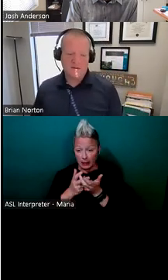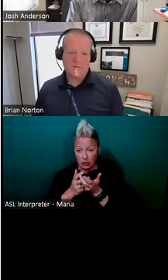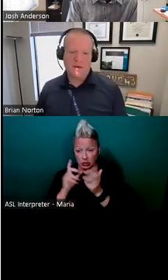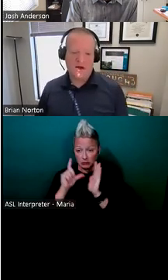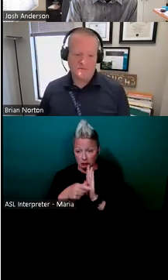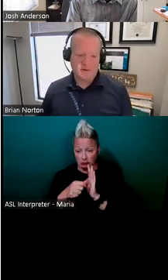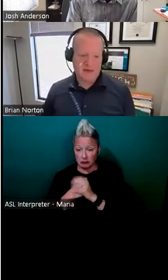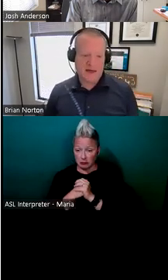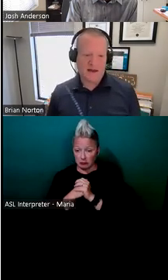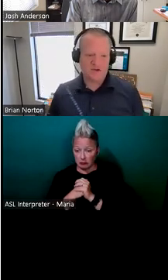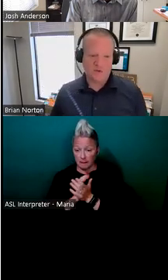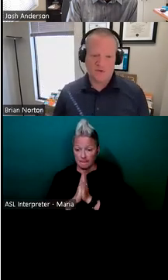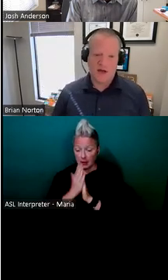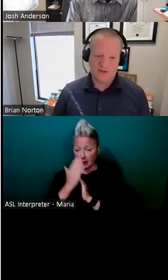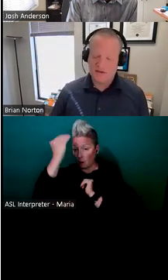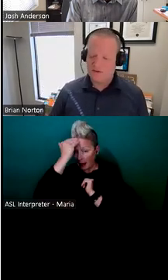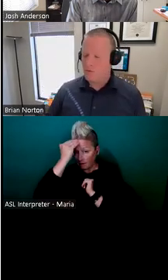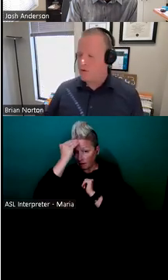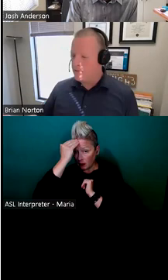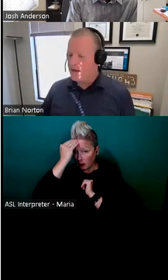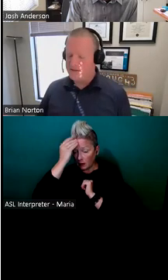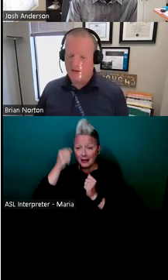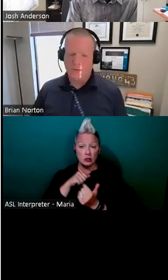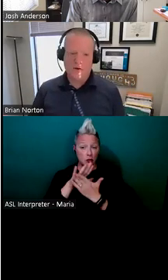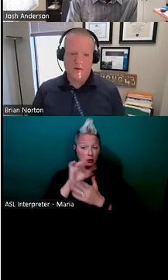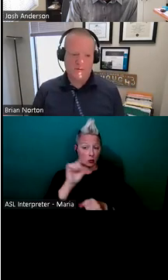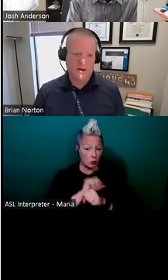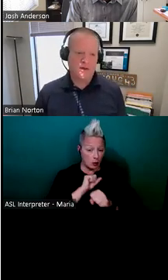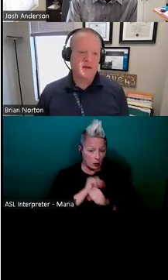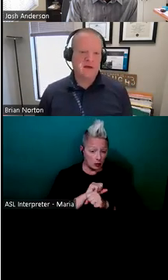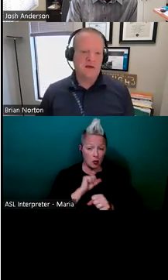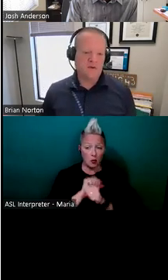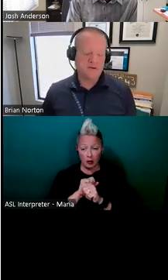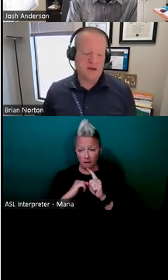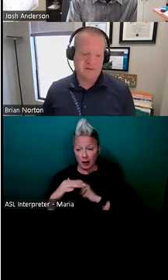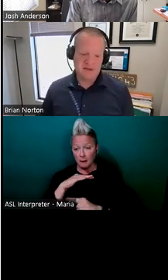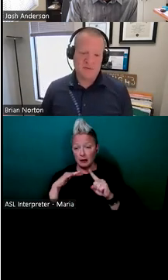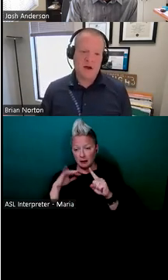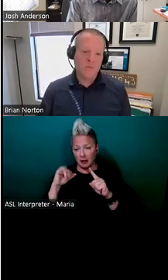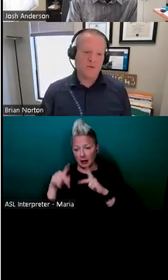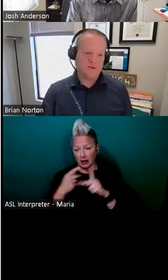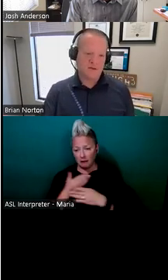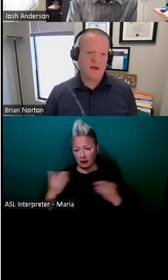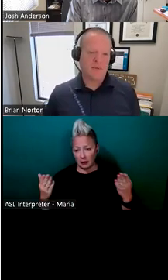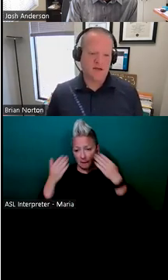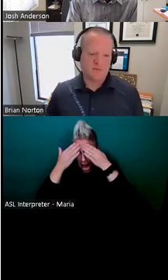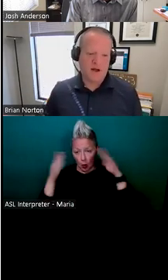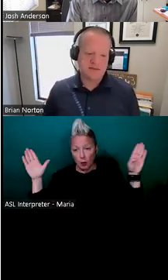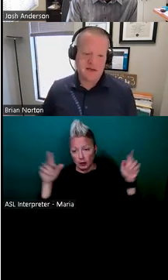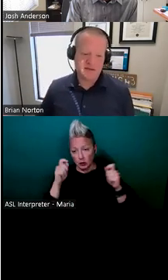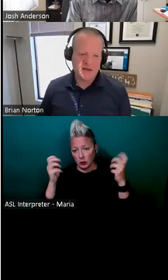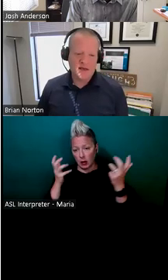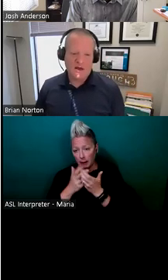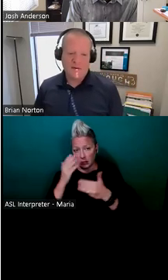And so being mindful of that, as you address your workplace and your work environment and those kinds of things, and being open to the accommodation